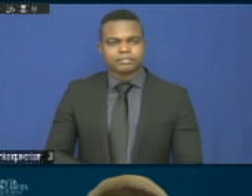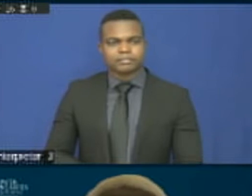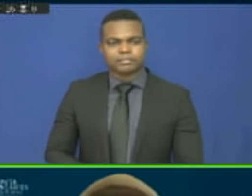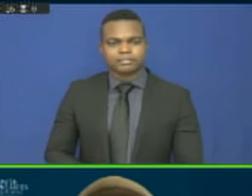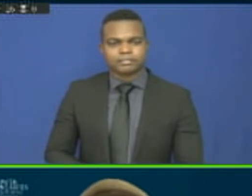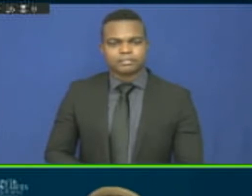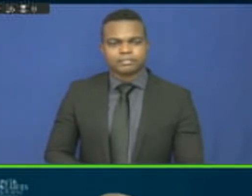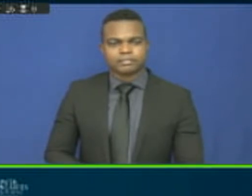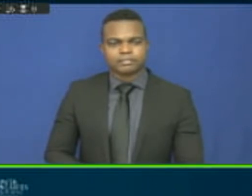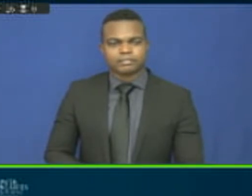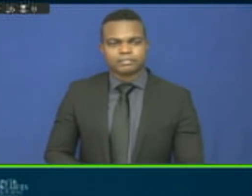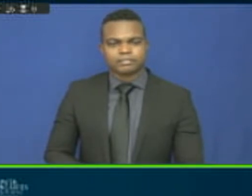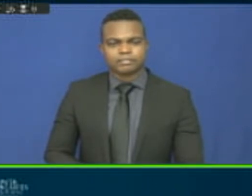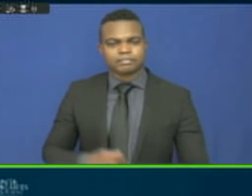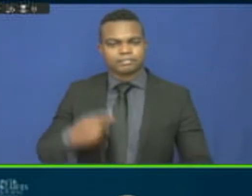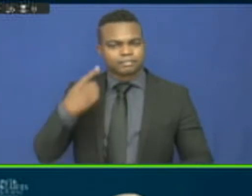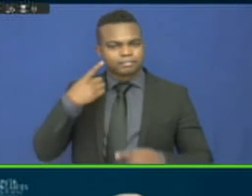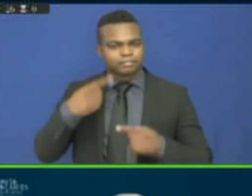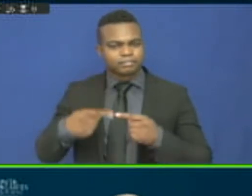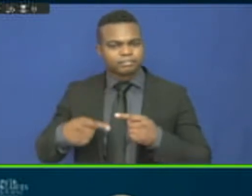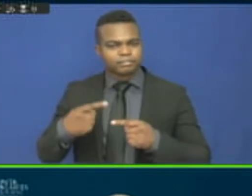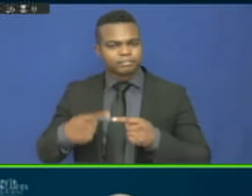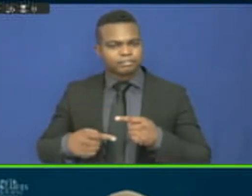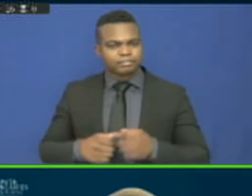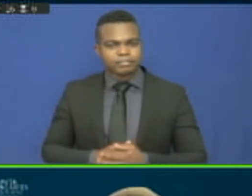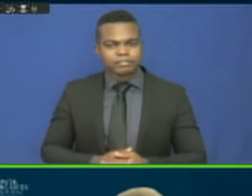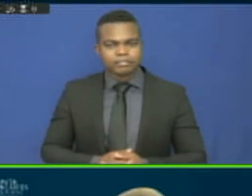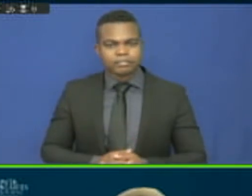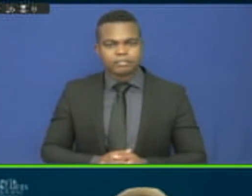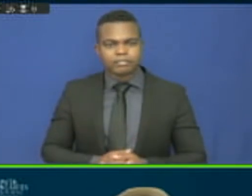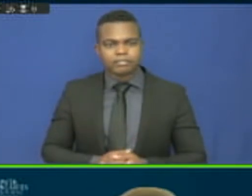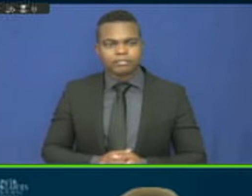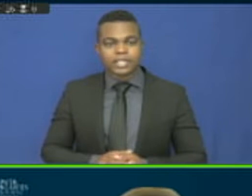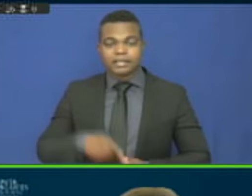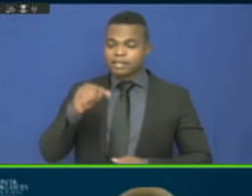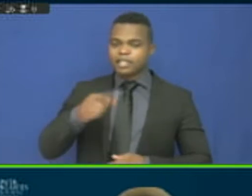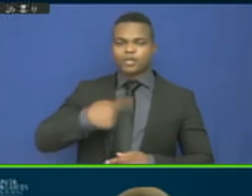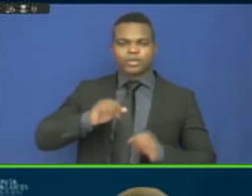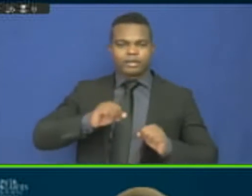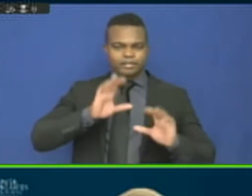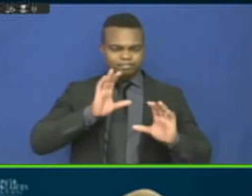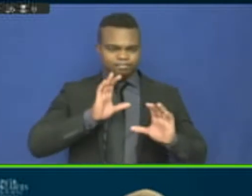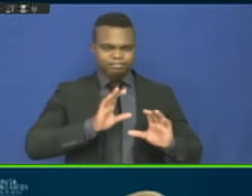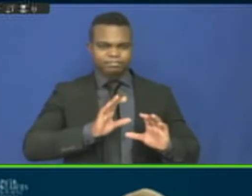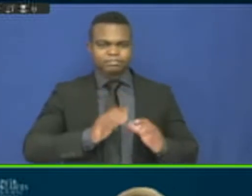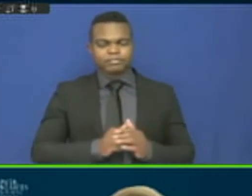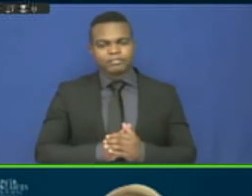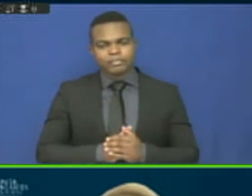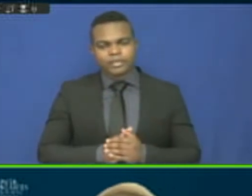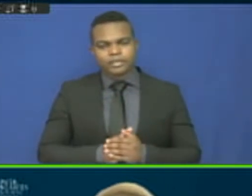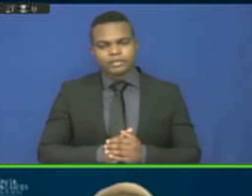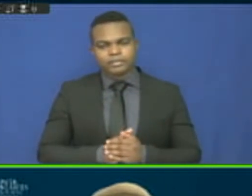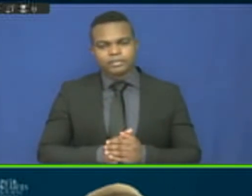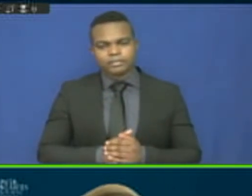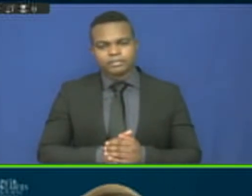Well, in my view, most of the SDGs and the agenda 2063 objectives are